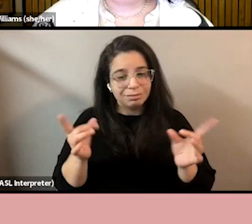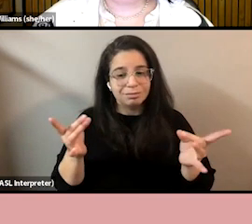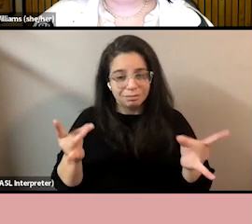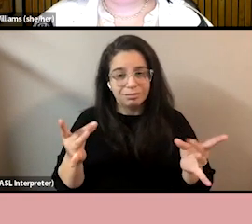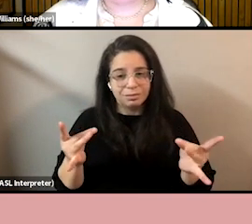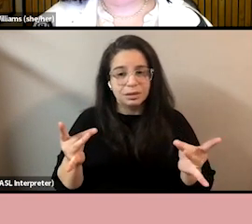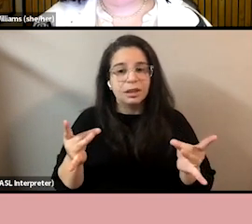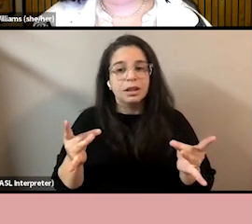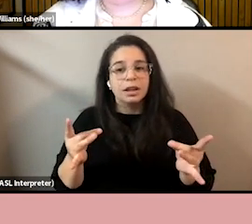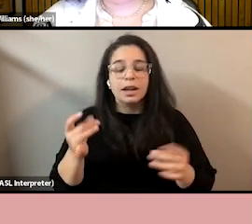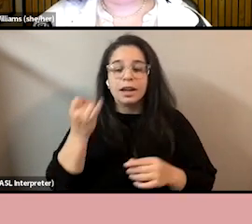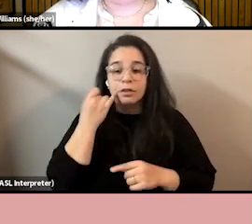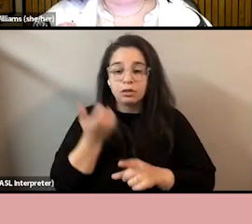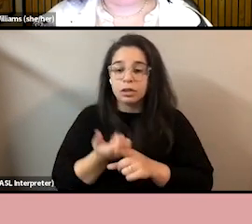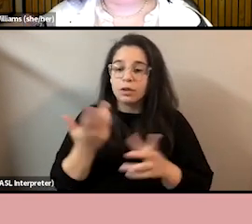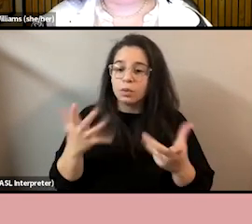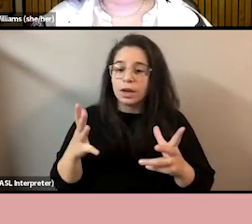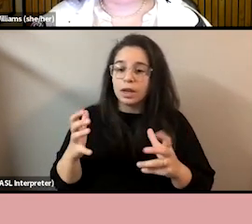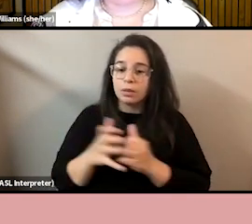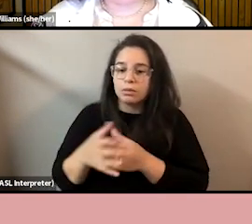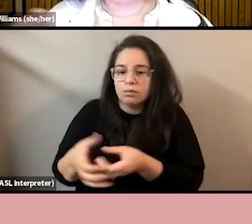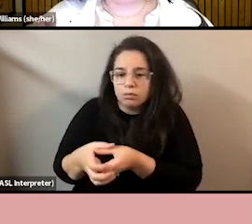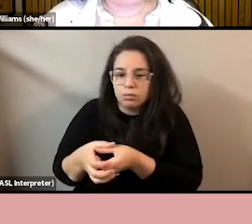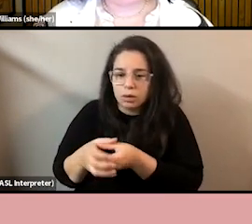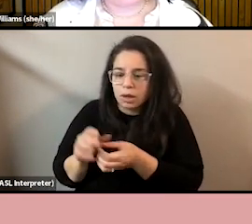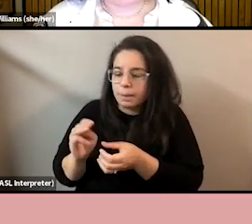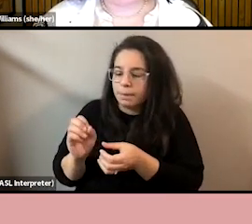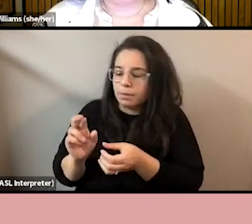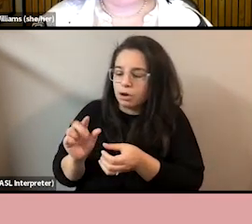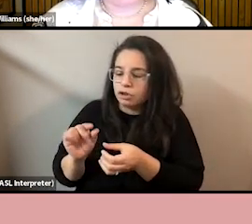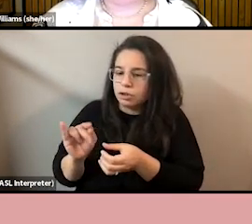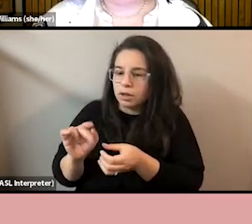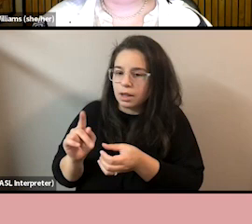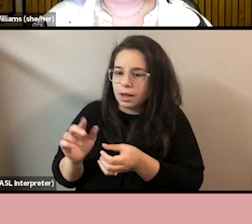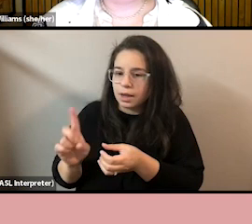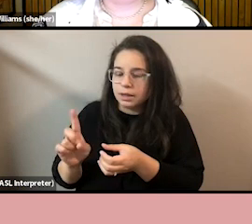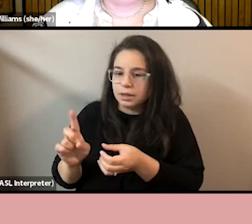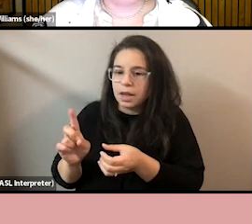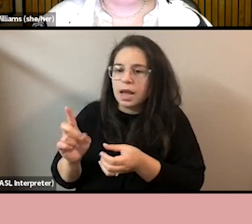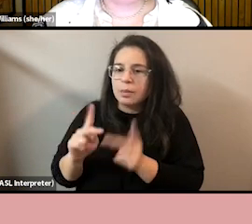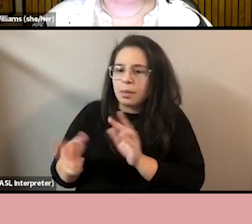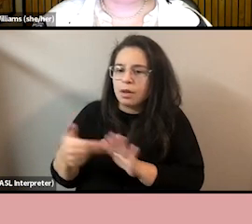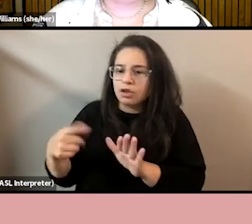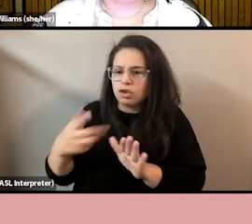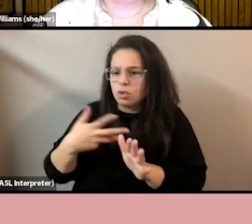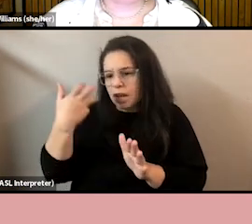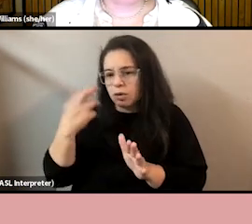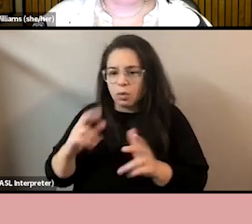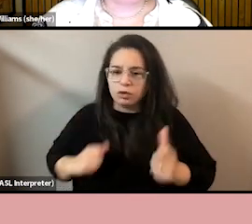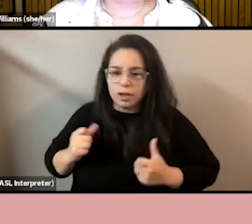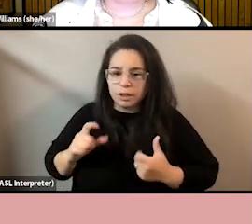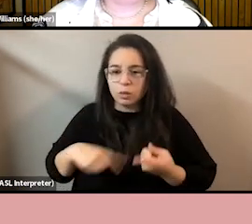if you are part of a marginalized group like black women that is classified as being angry or aggressive when you use your voice.